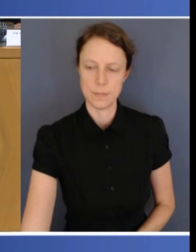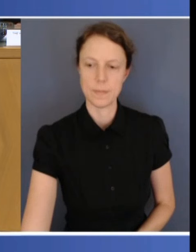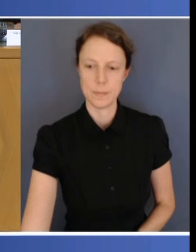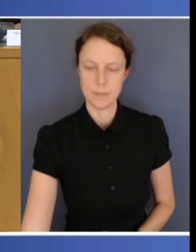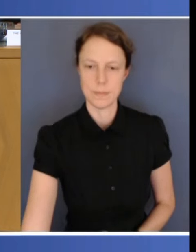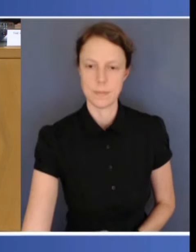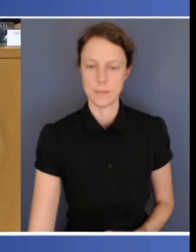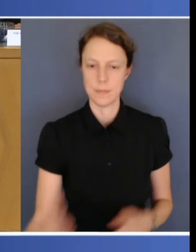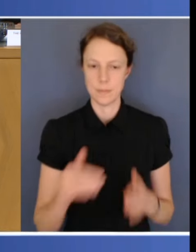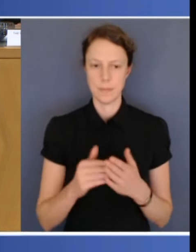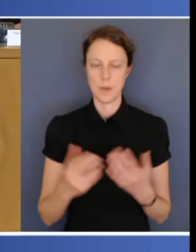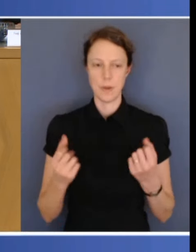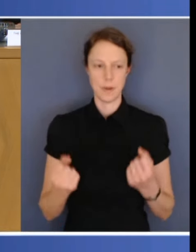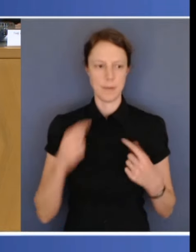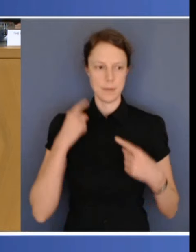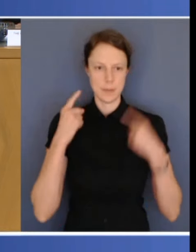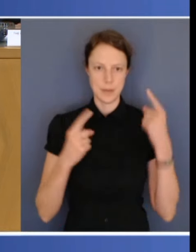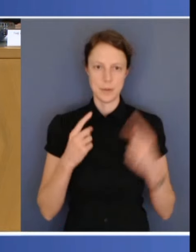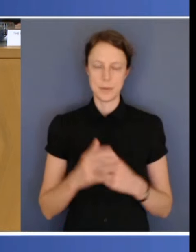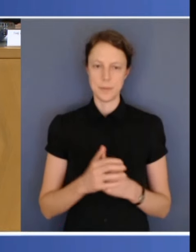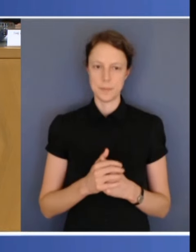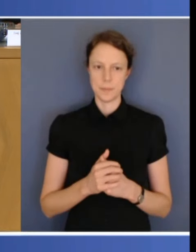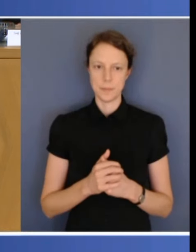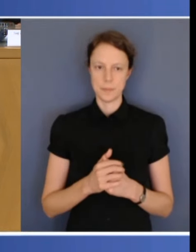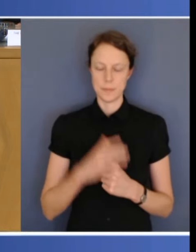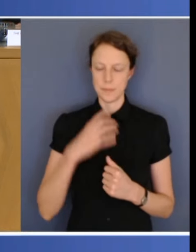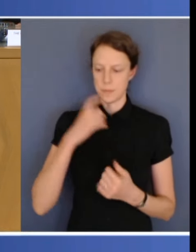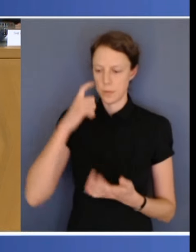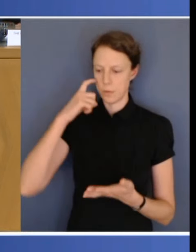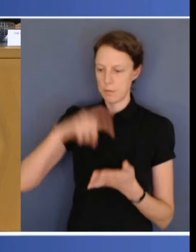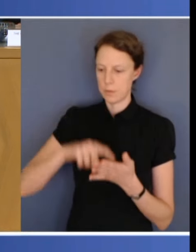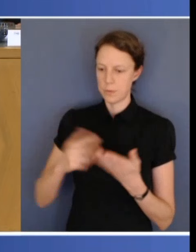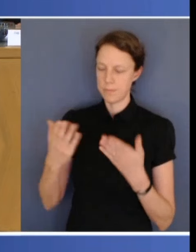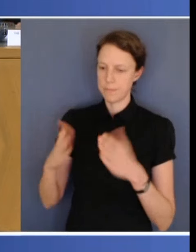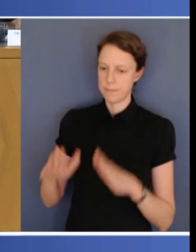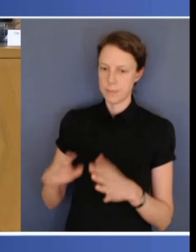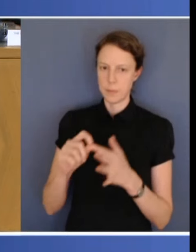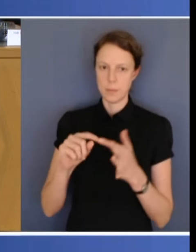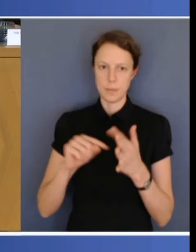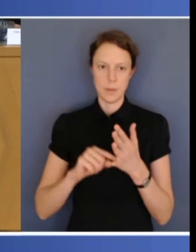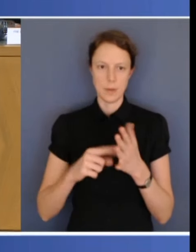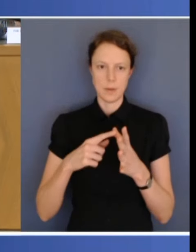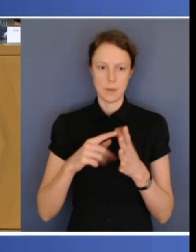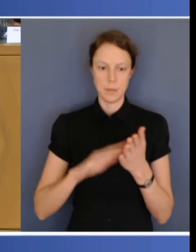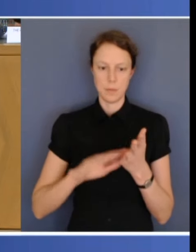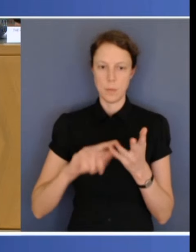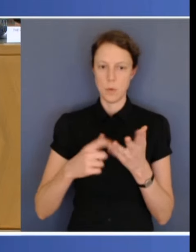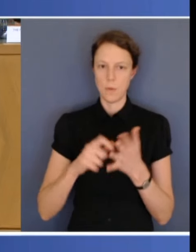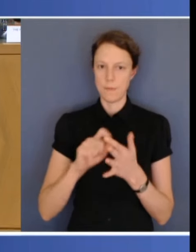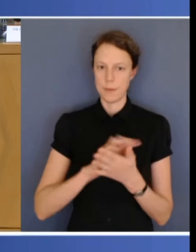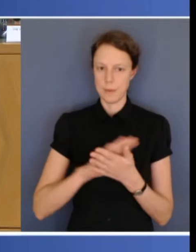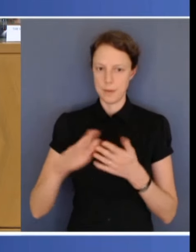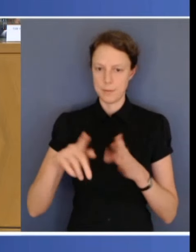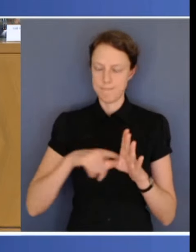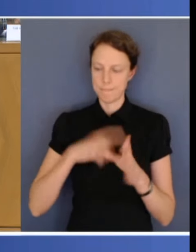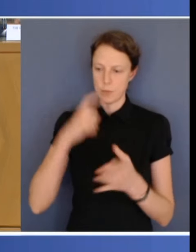broadly respected as a woman of courage, intellect, integrity and character.